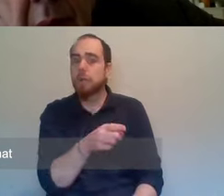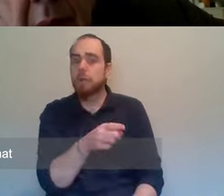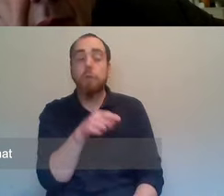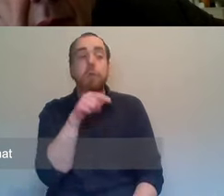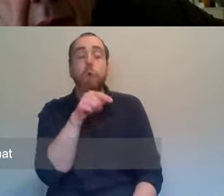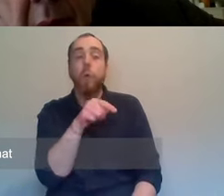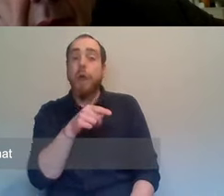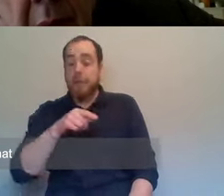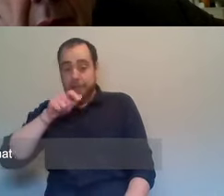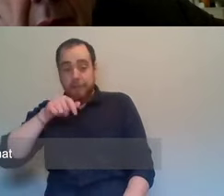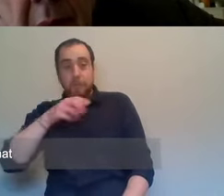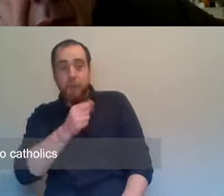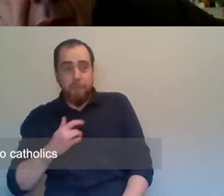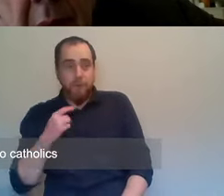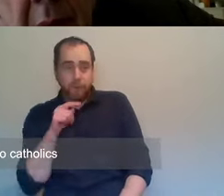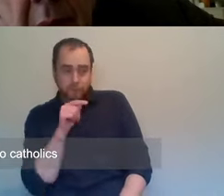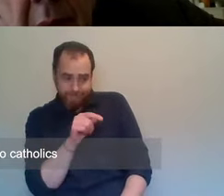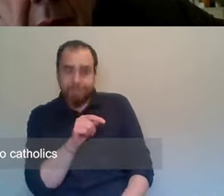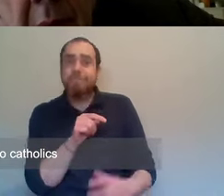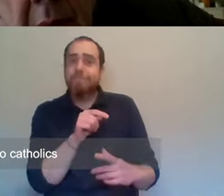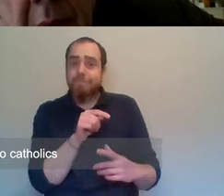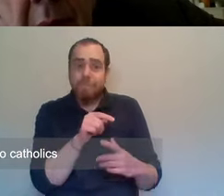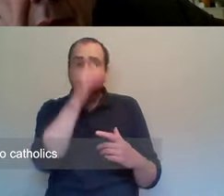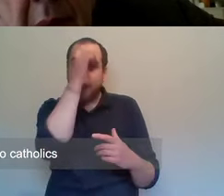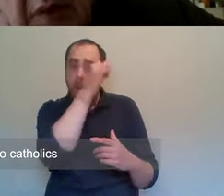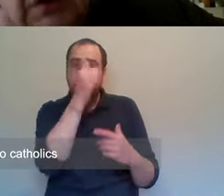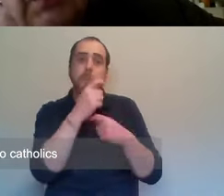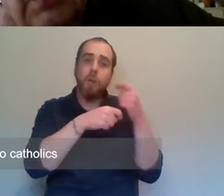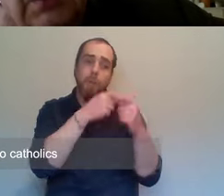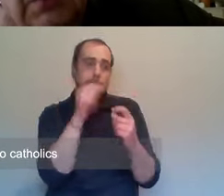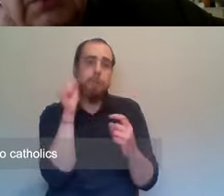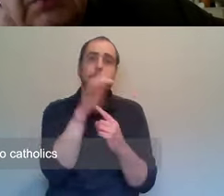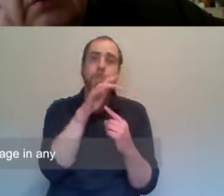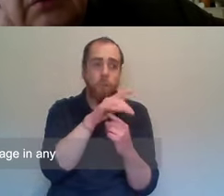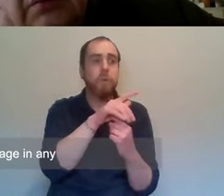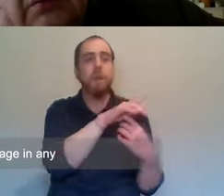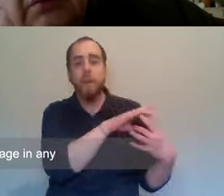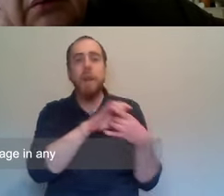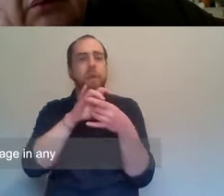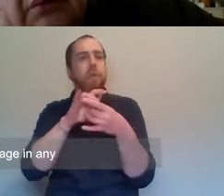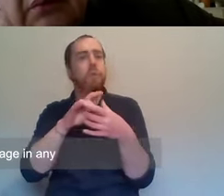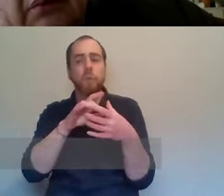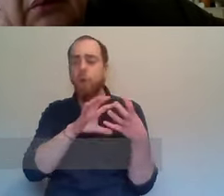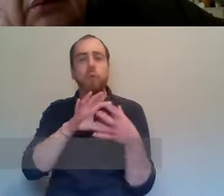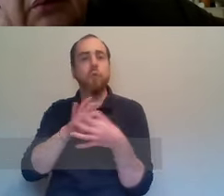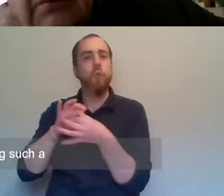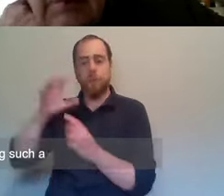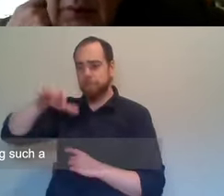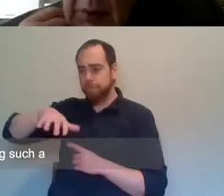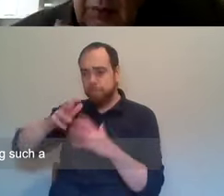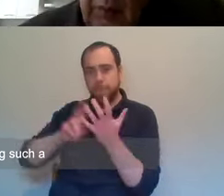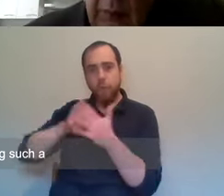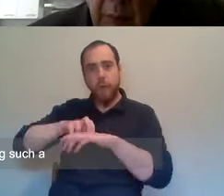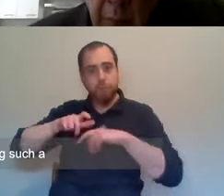that element, that reaching out to Catholics, because initially didn't engage in any sort of radical